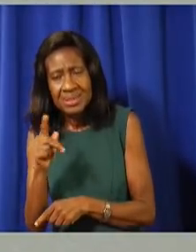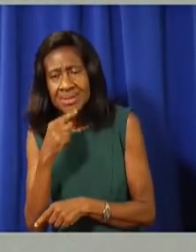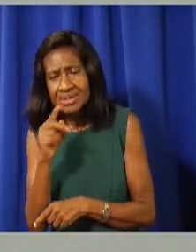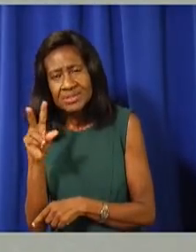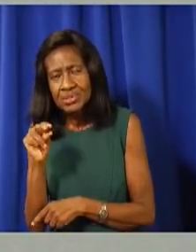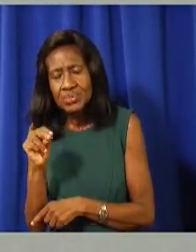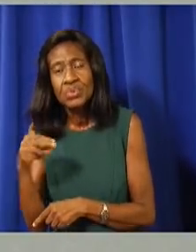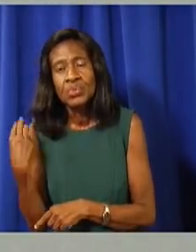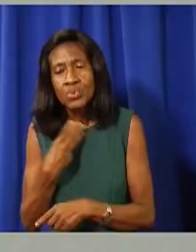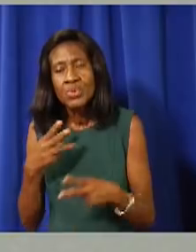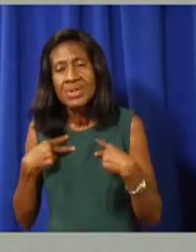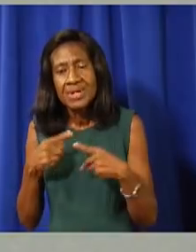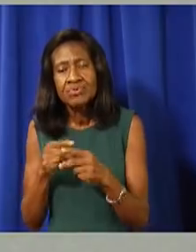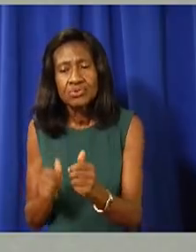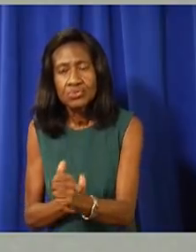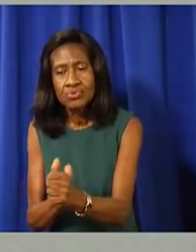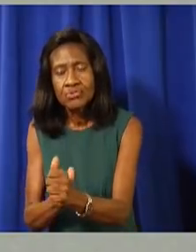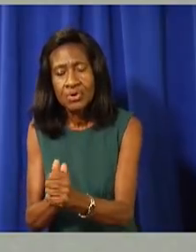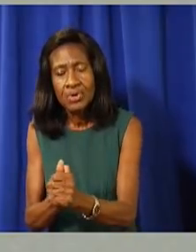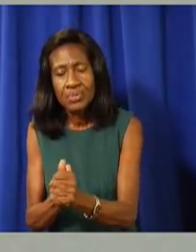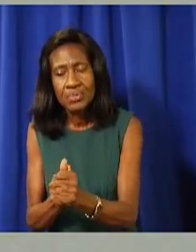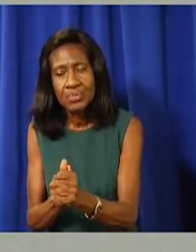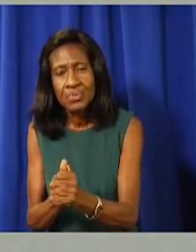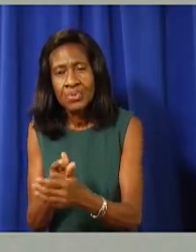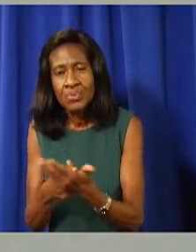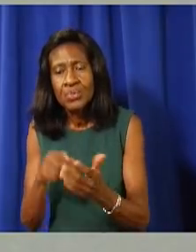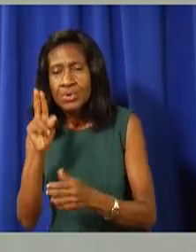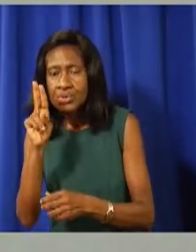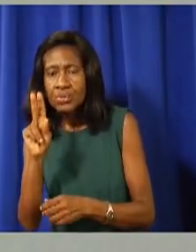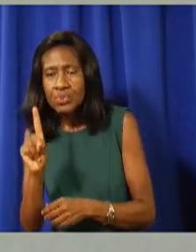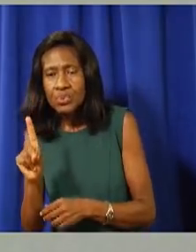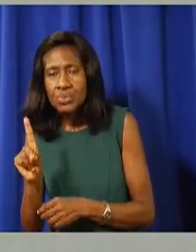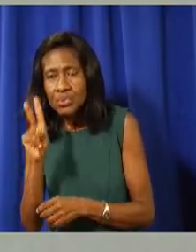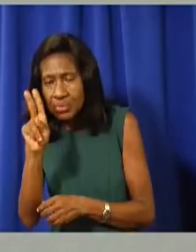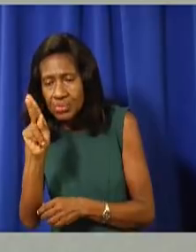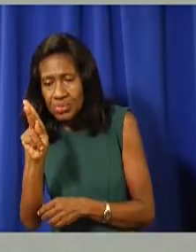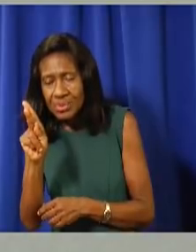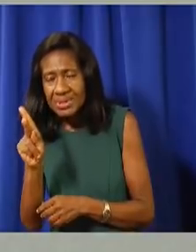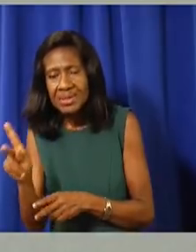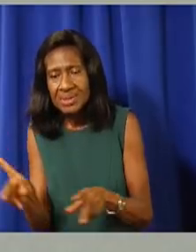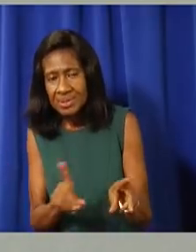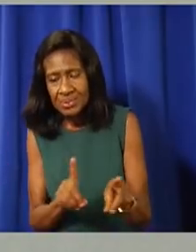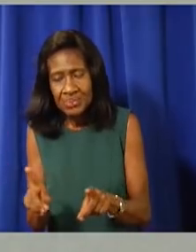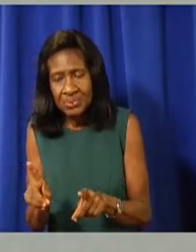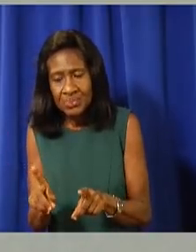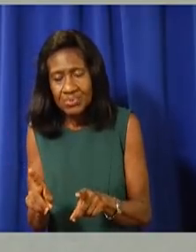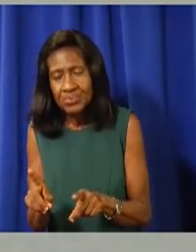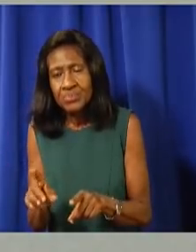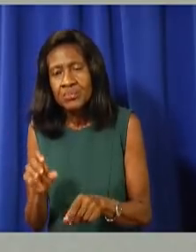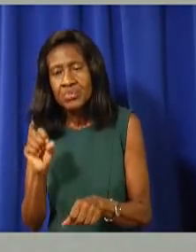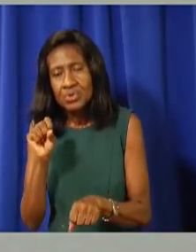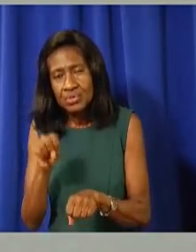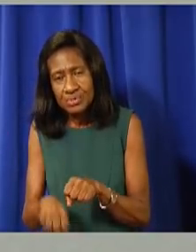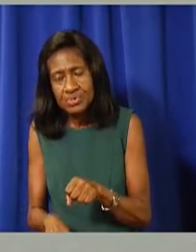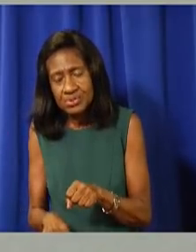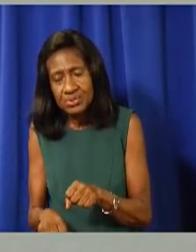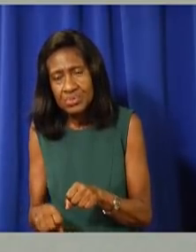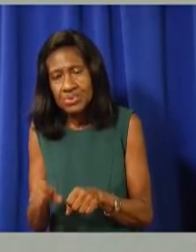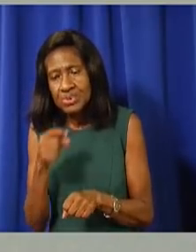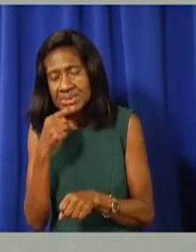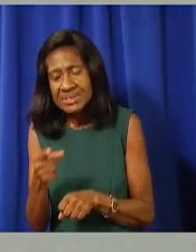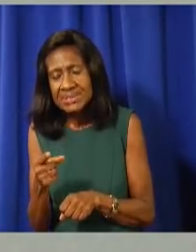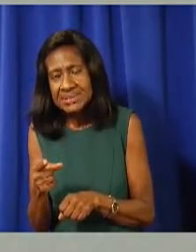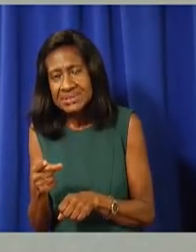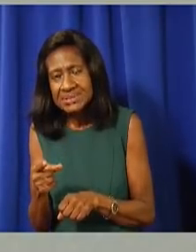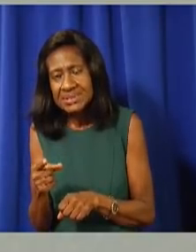remarks, London does recognise that our context is a bit different. So, I think there is flexibility. Once we know London's decision